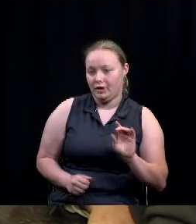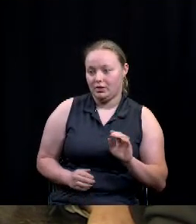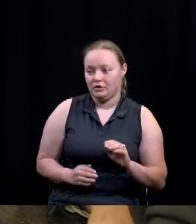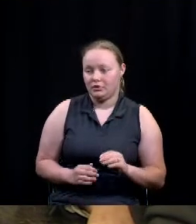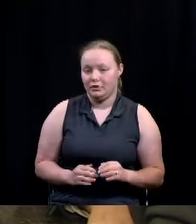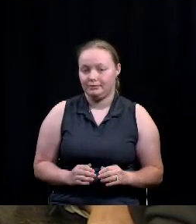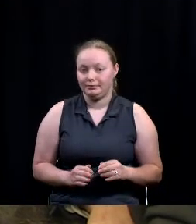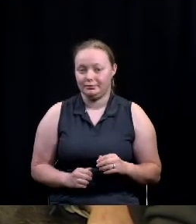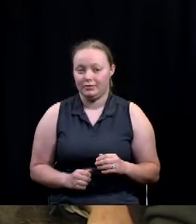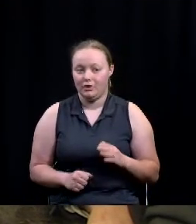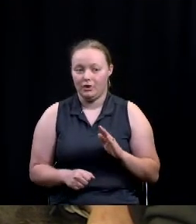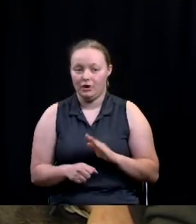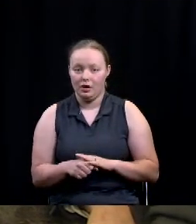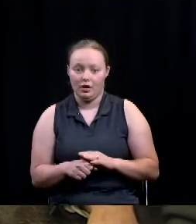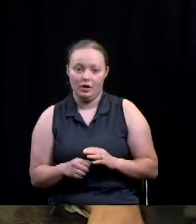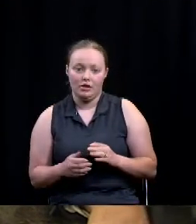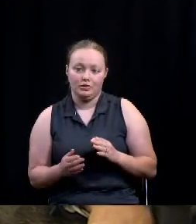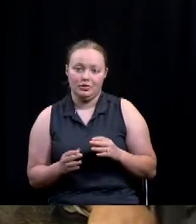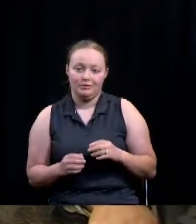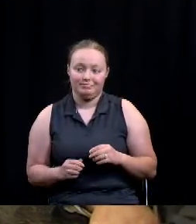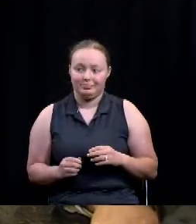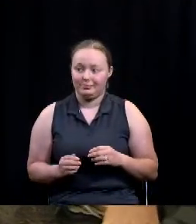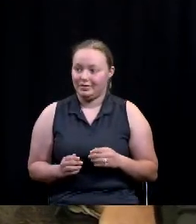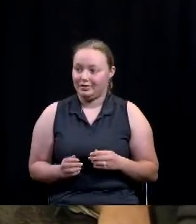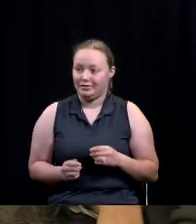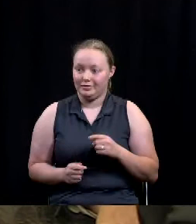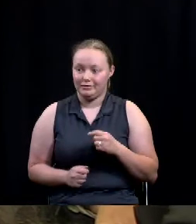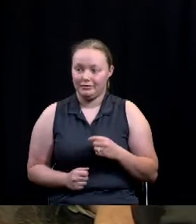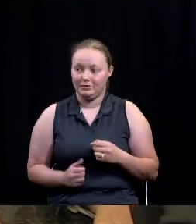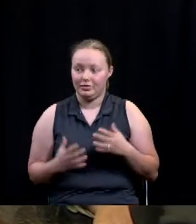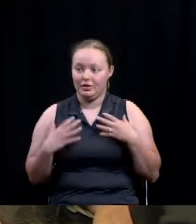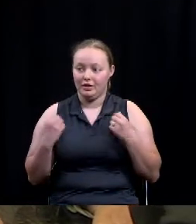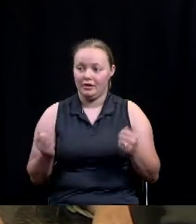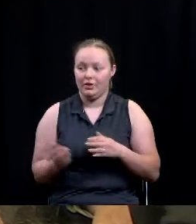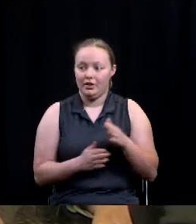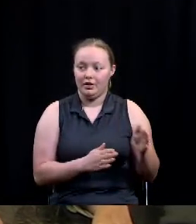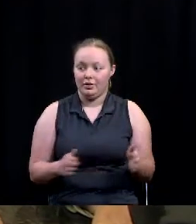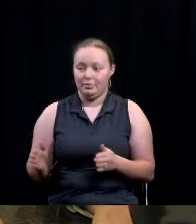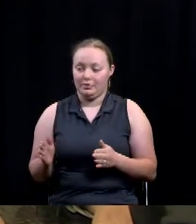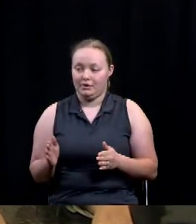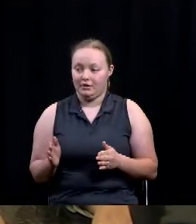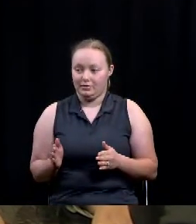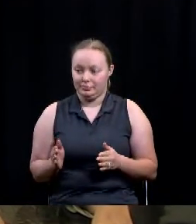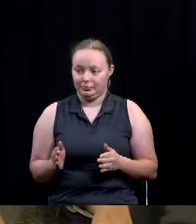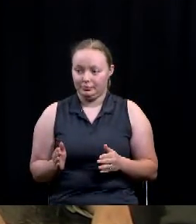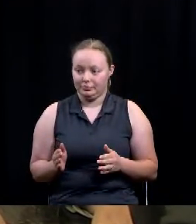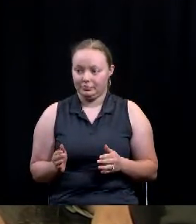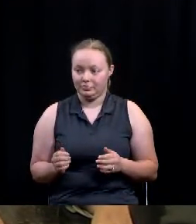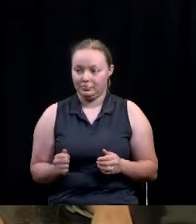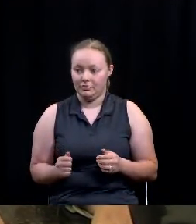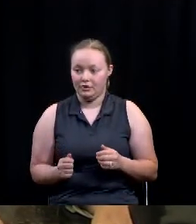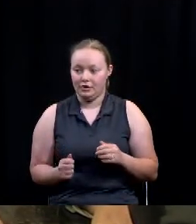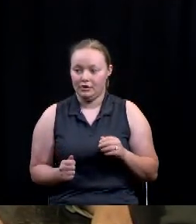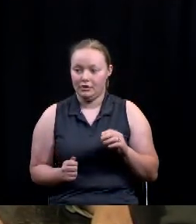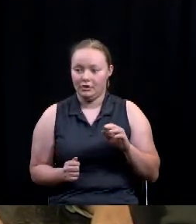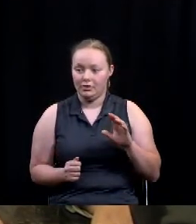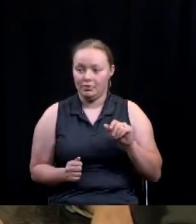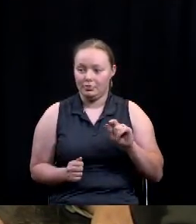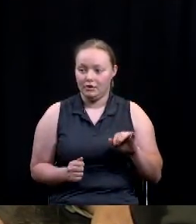on and discussion of mental health initiatives. And I'm appreciative to Ryan Holt, who continues to be